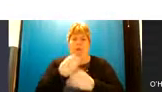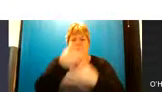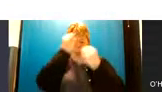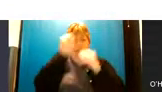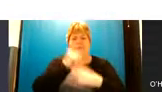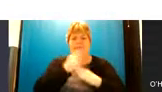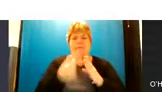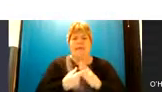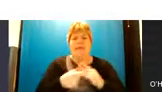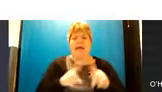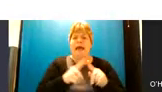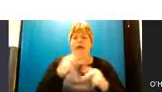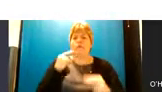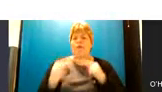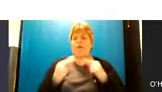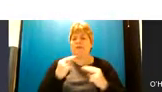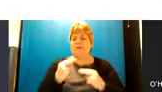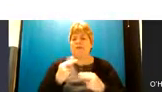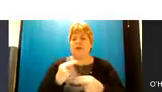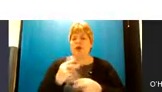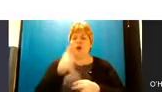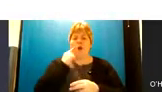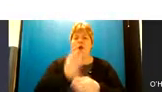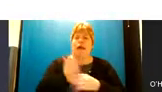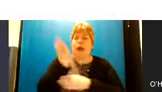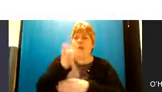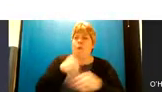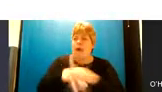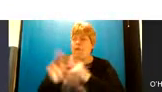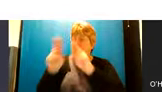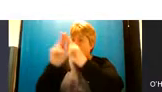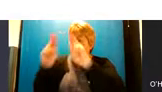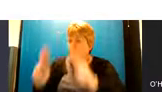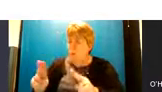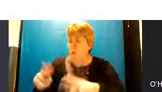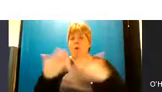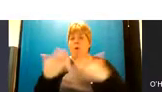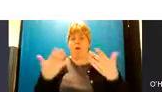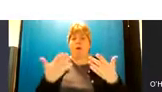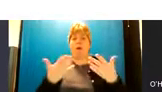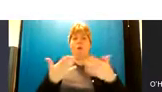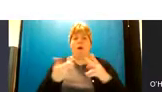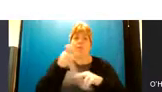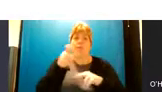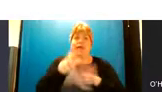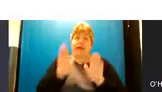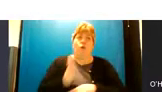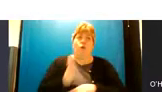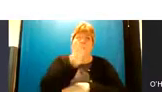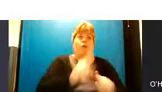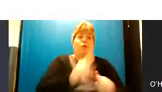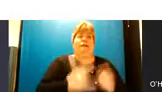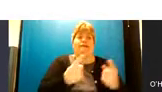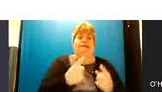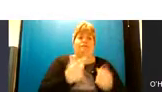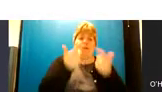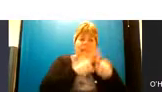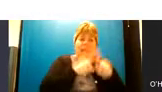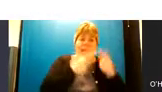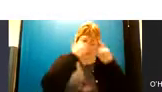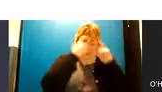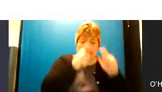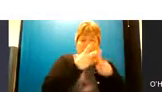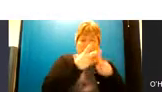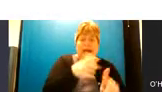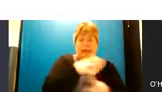and autism who can go into either people's homes or or should a person need to go into a different environment into residential care setting